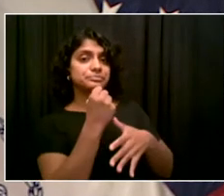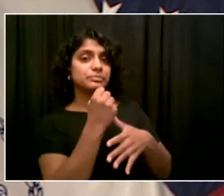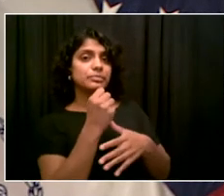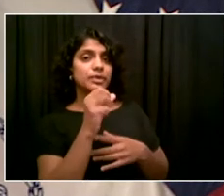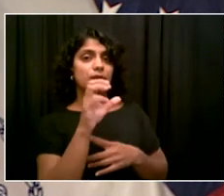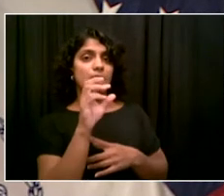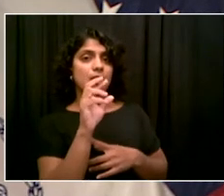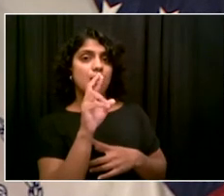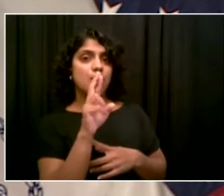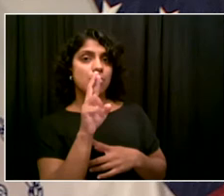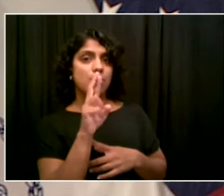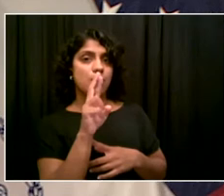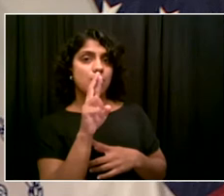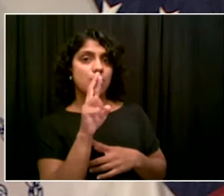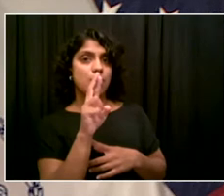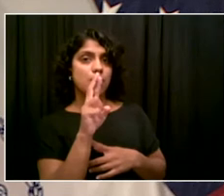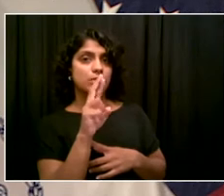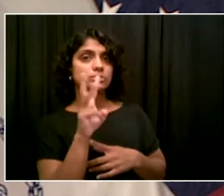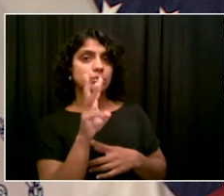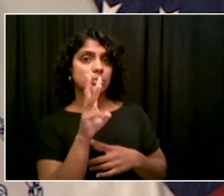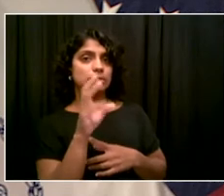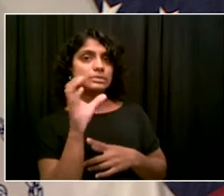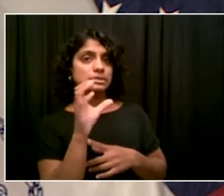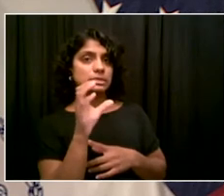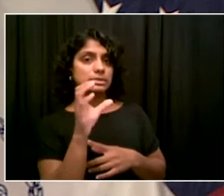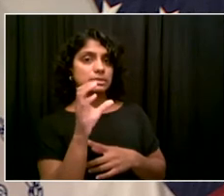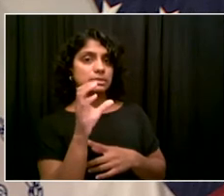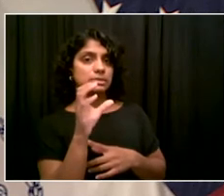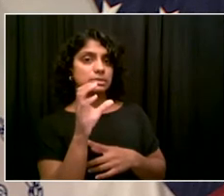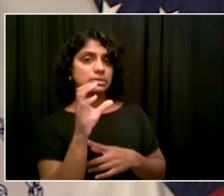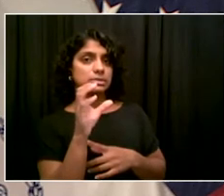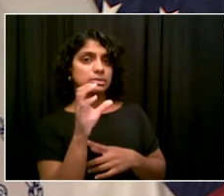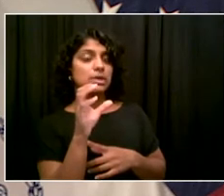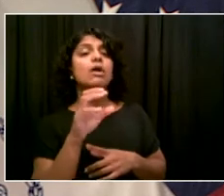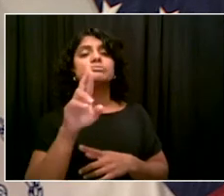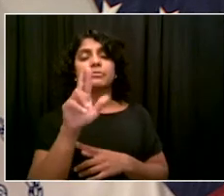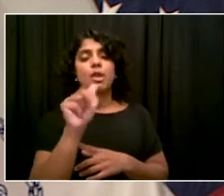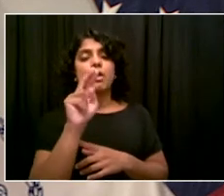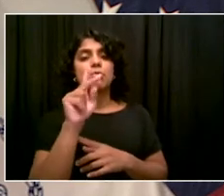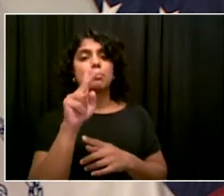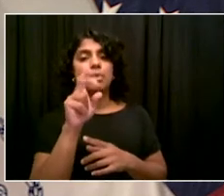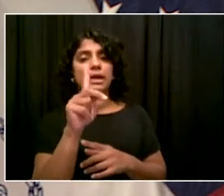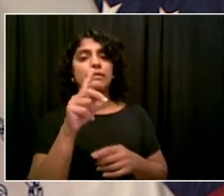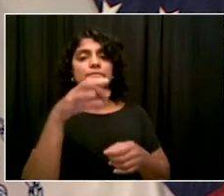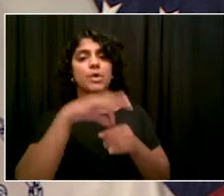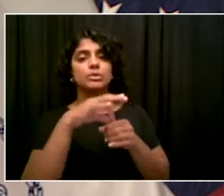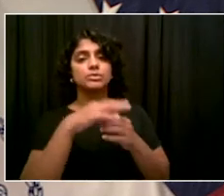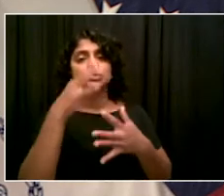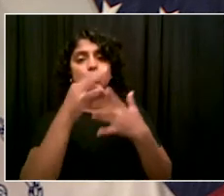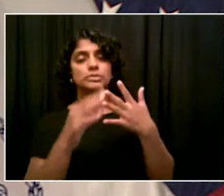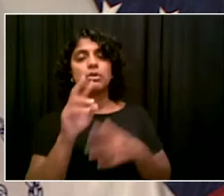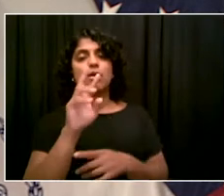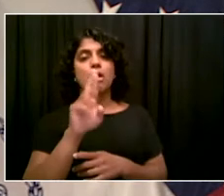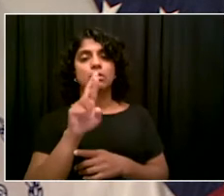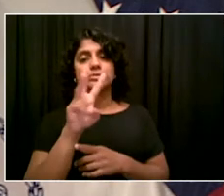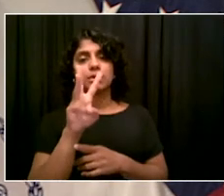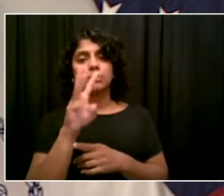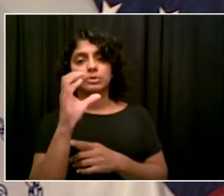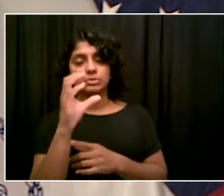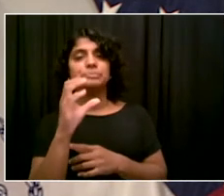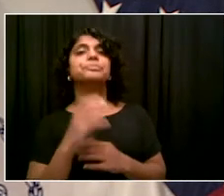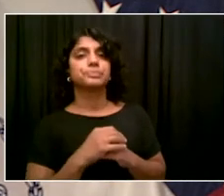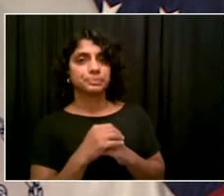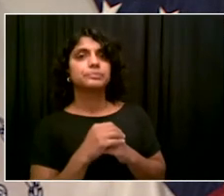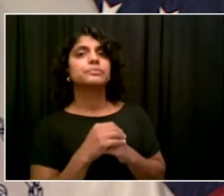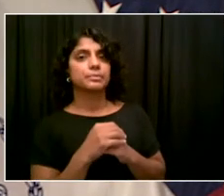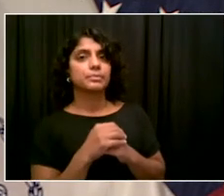black members to get rid of ranked choice voting. Or do you think it should be here to stay? It's a great